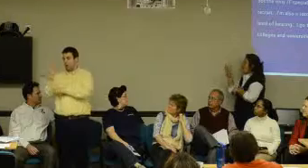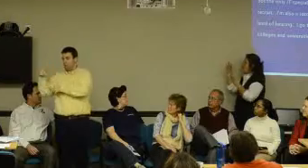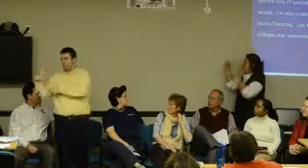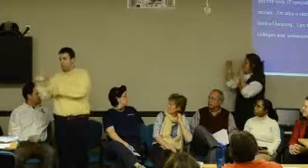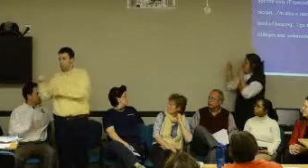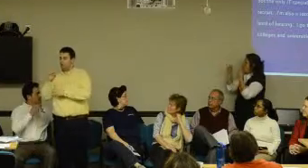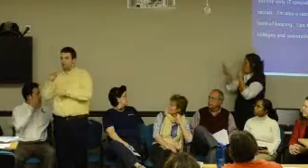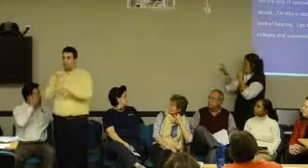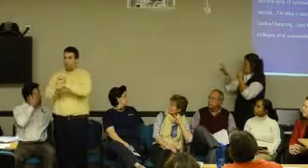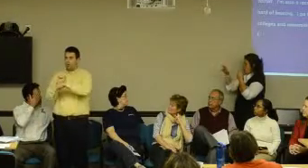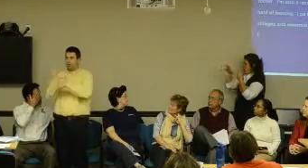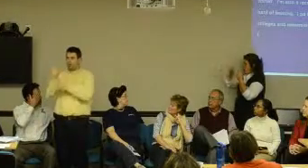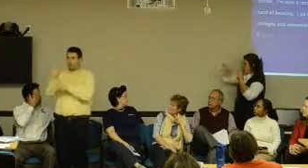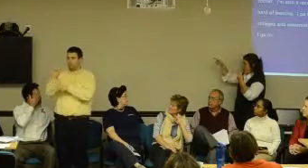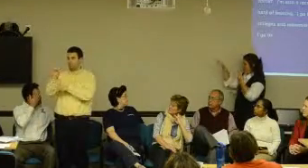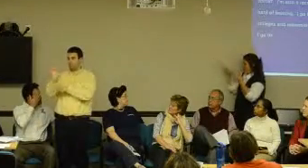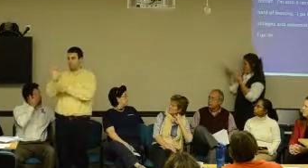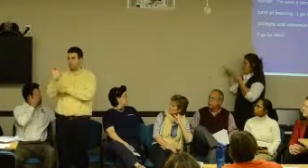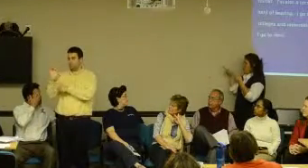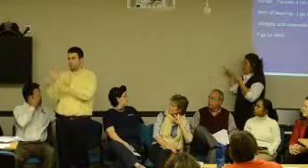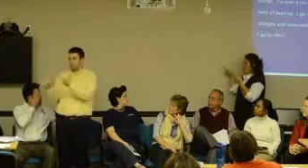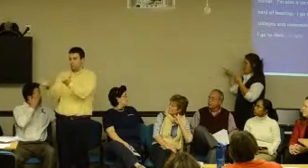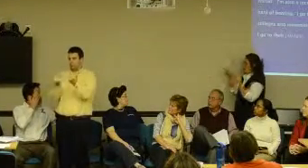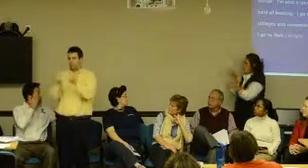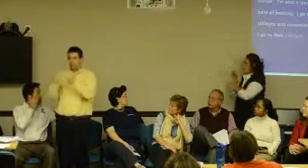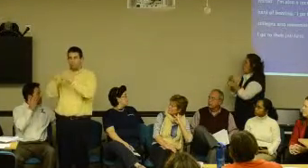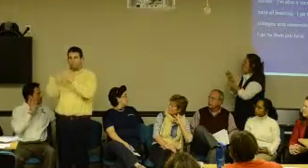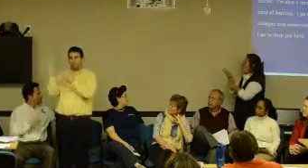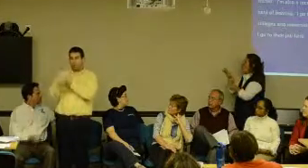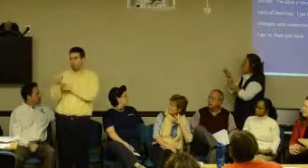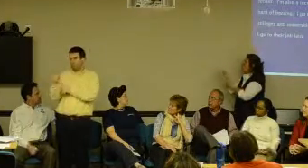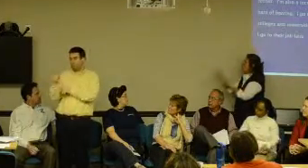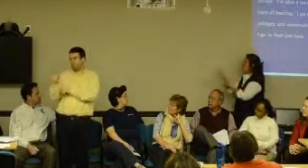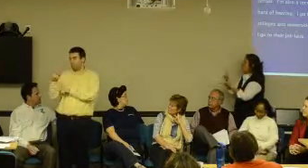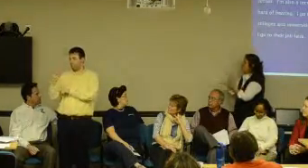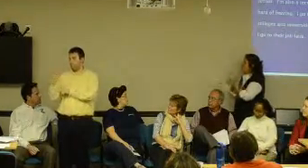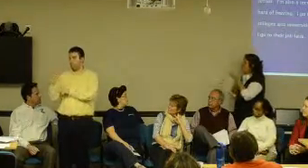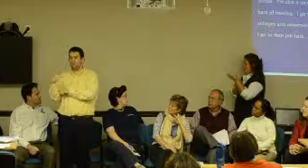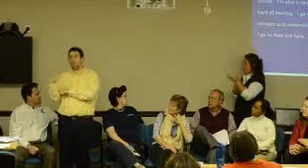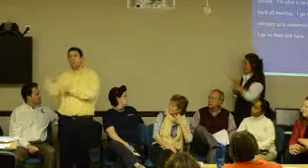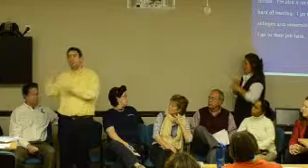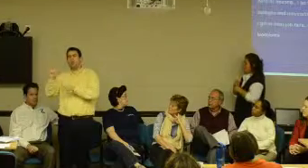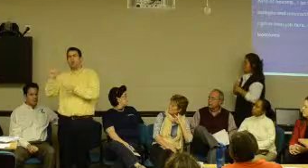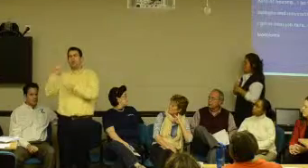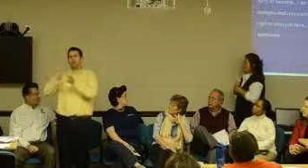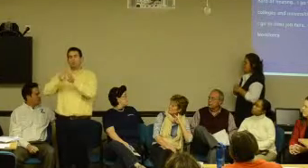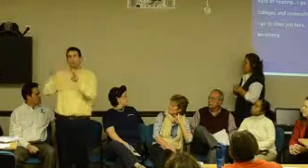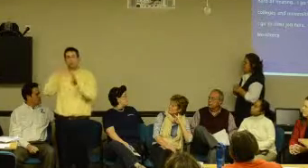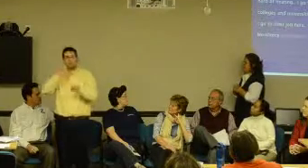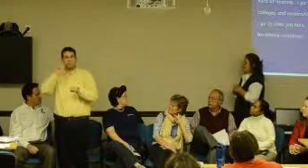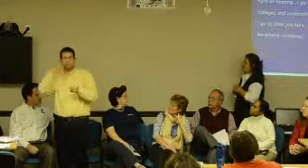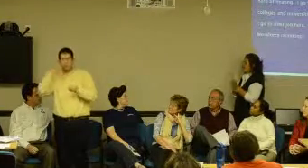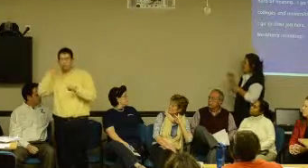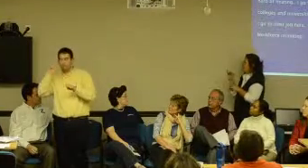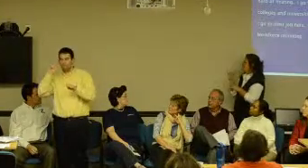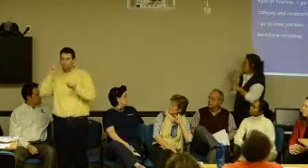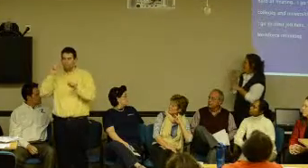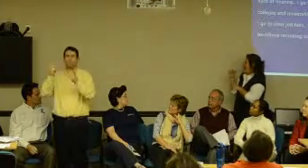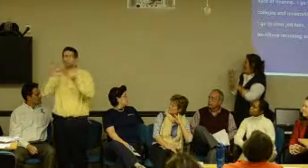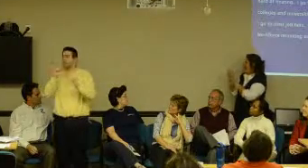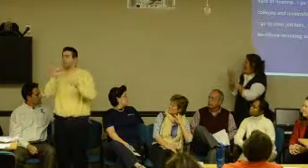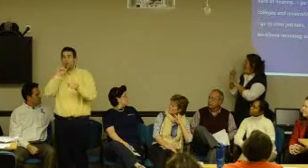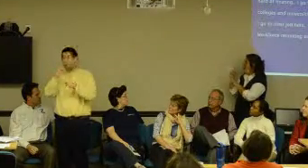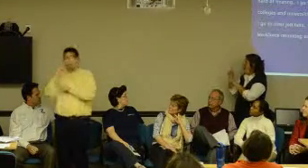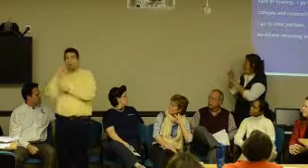I do the workforce recruiting program. It's like a back